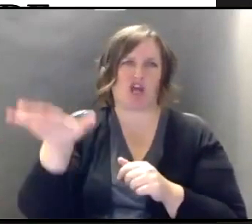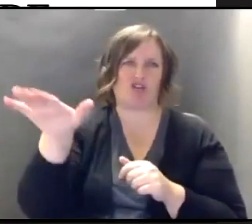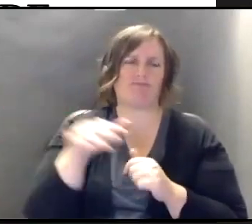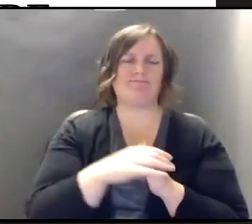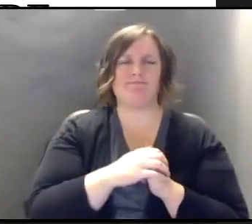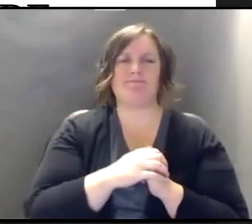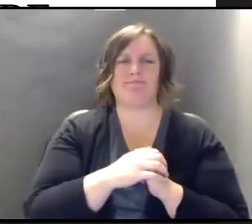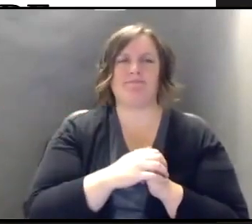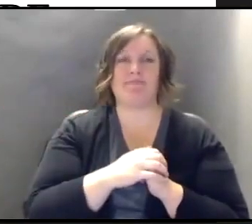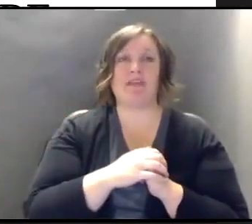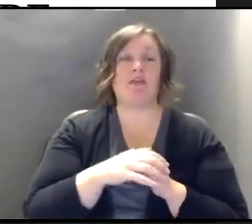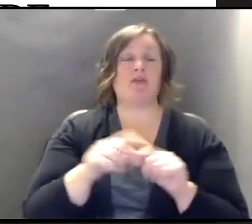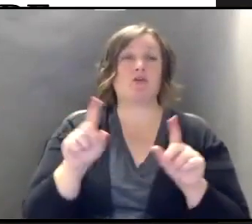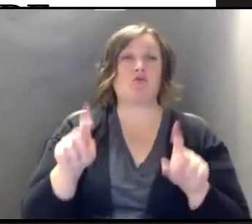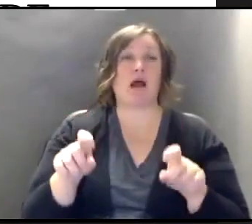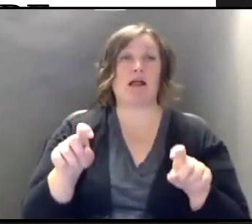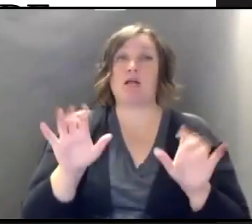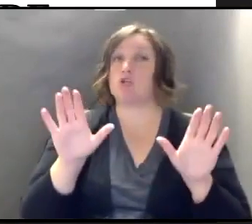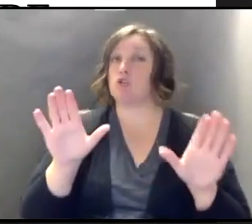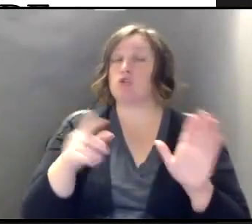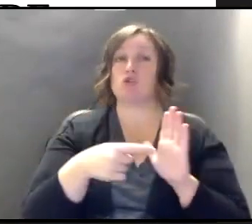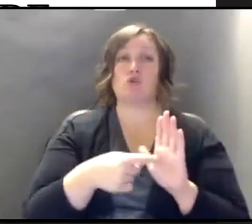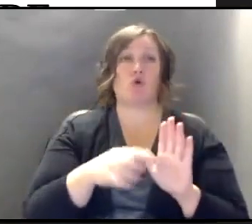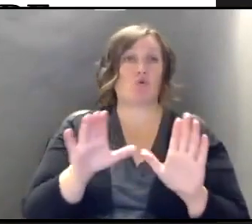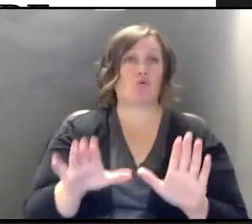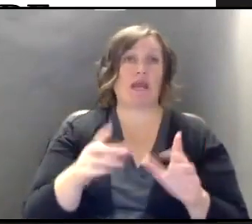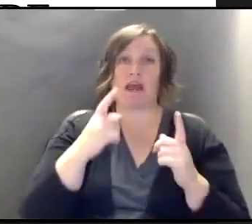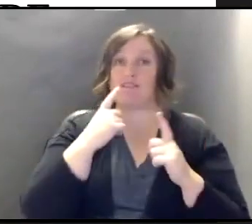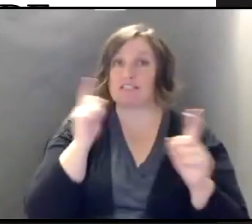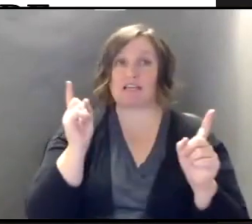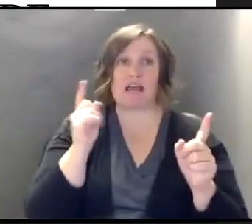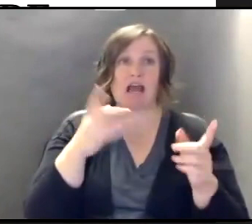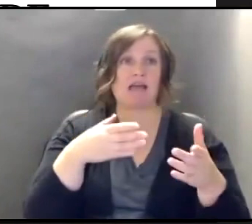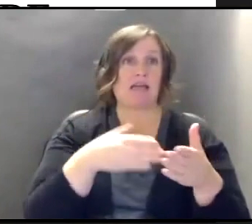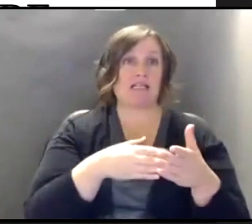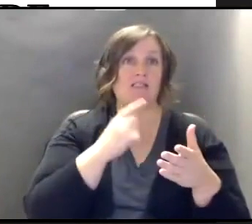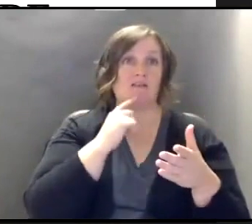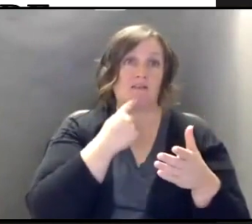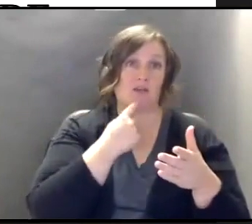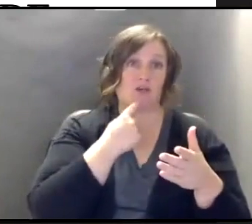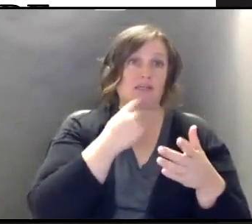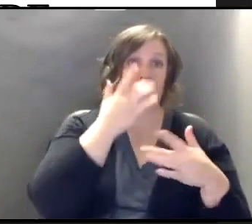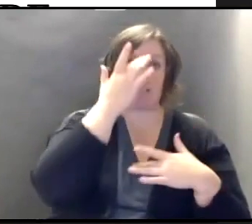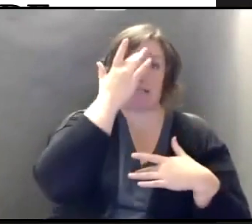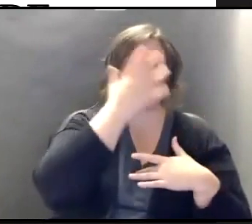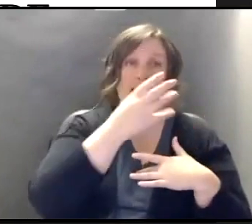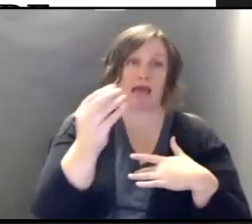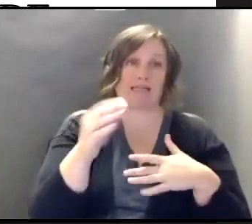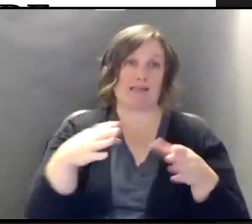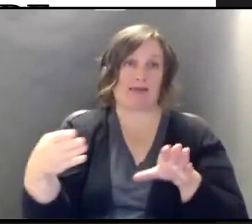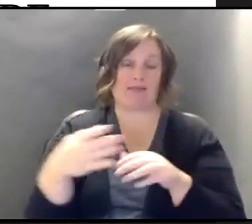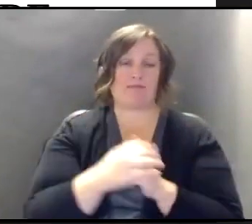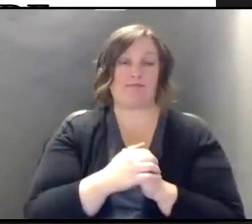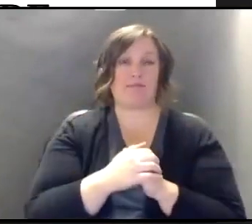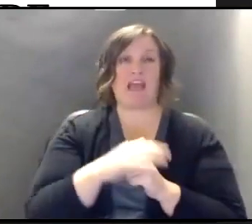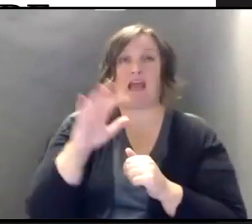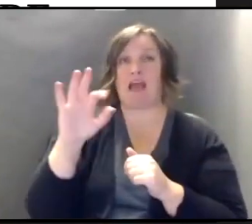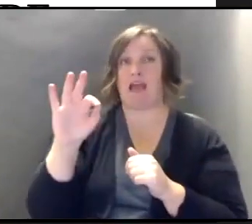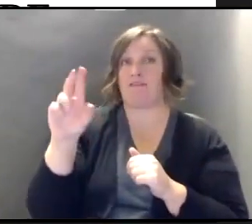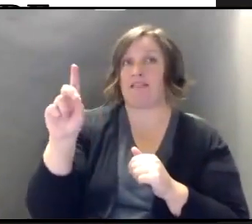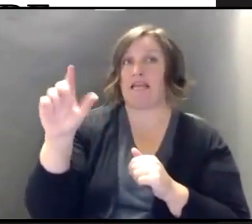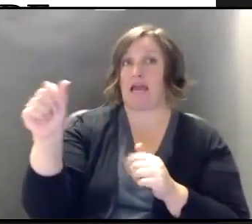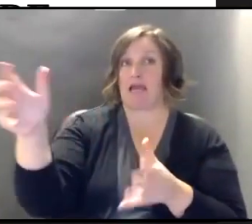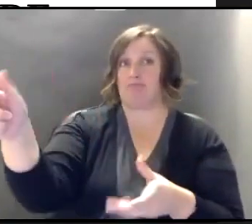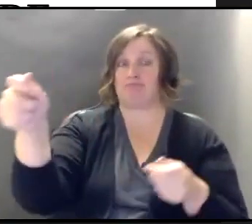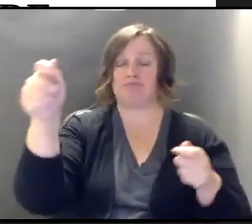trials have shown excellent efficacy and protection against severe disease and death. The FDA reviewed this in late